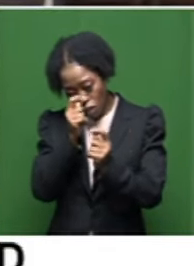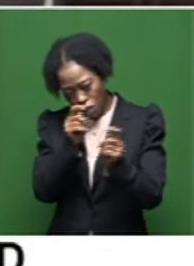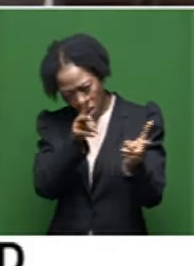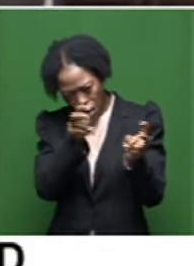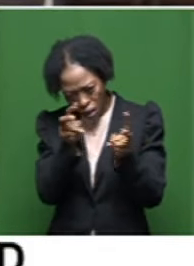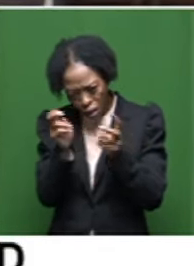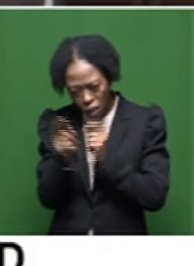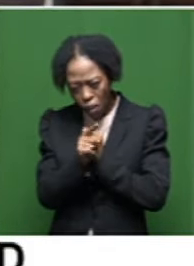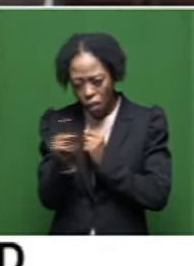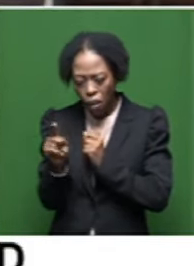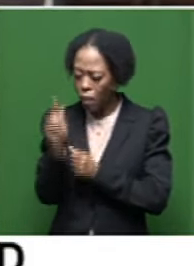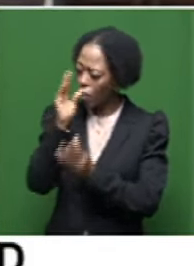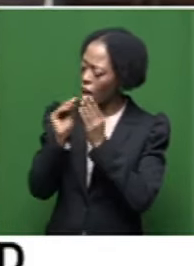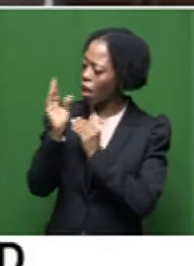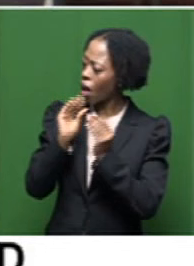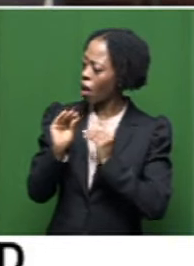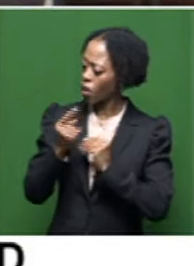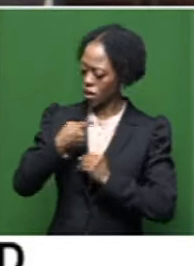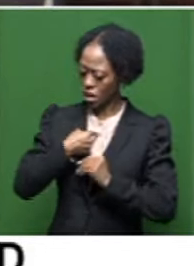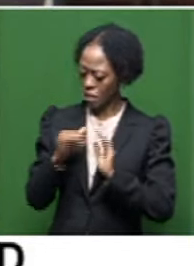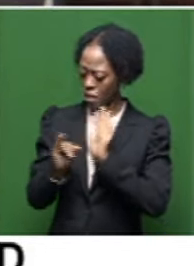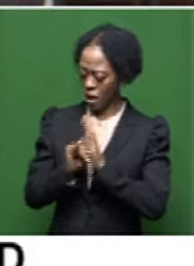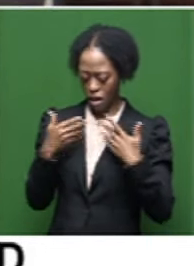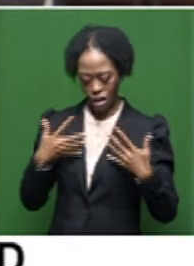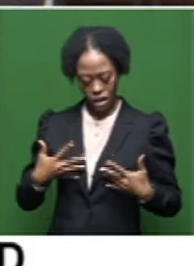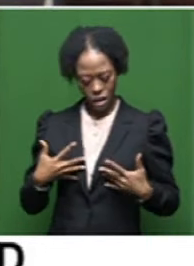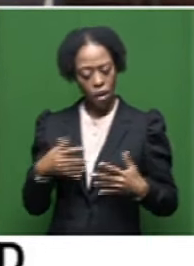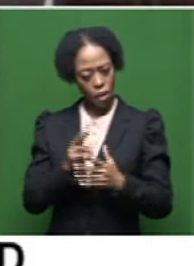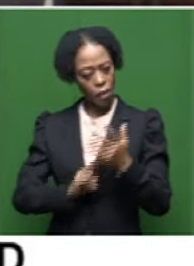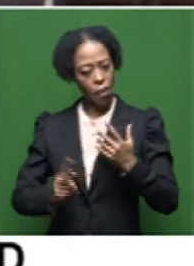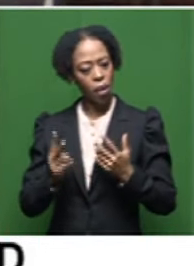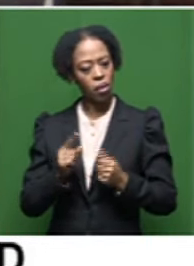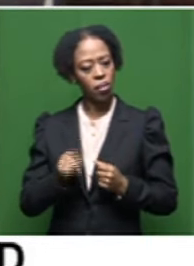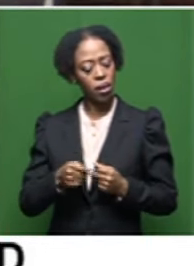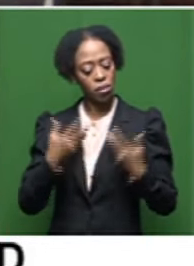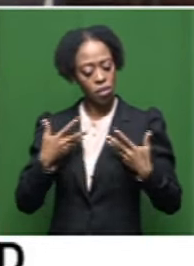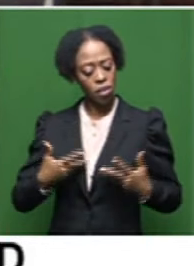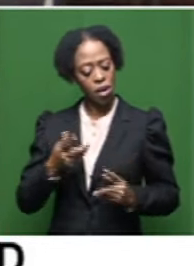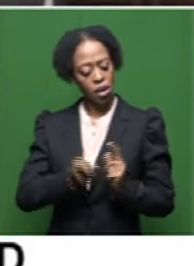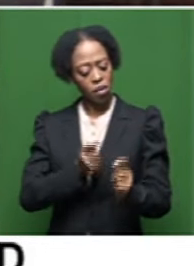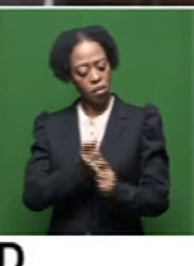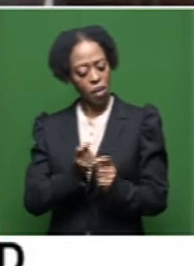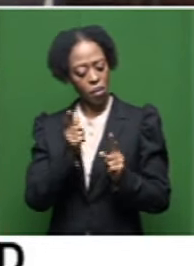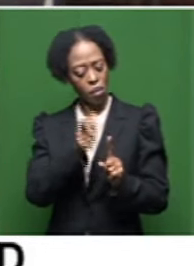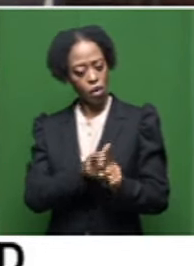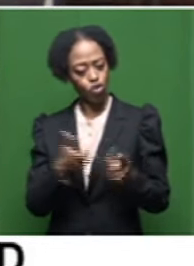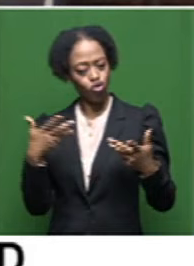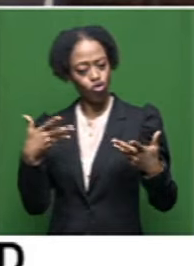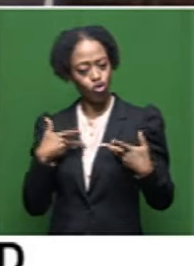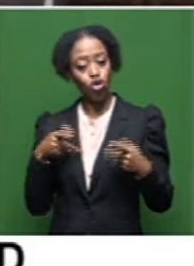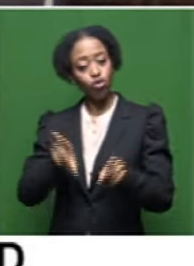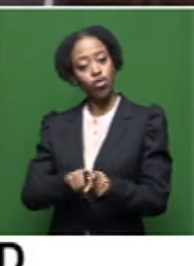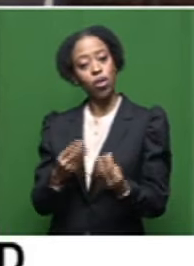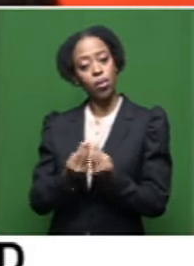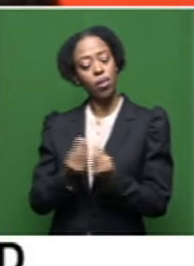I learned how to have peace with my own identity, that the things that make my identity complex are also the things that